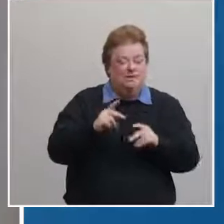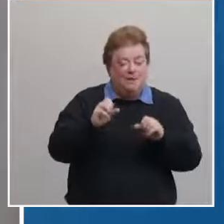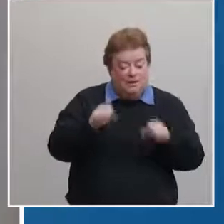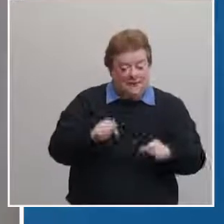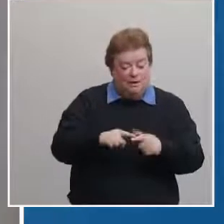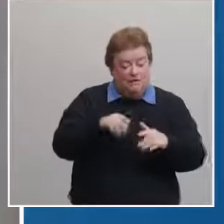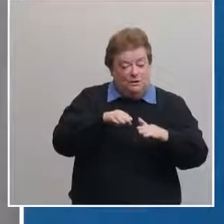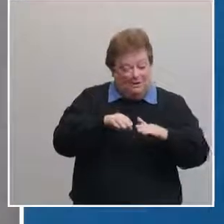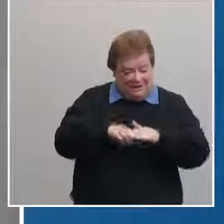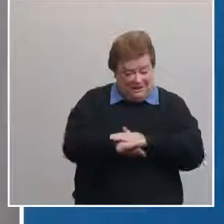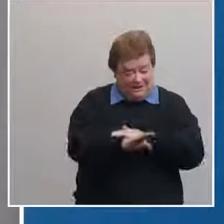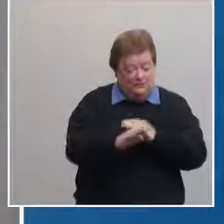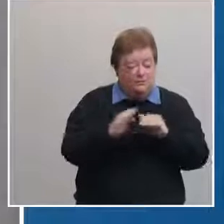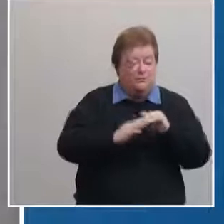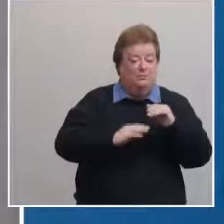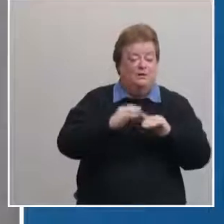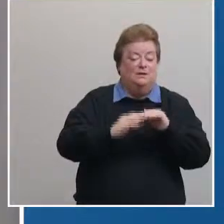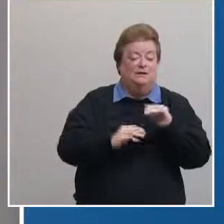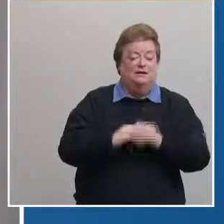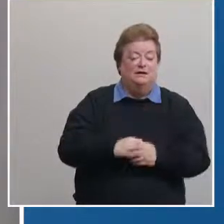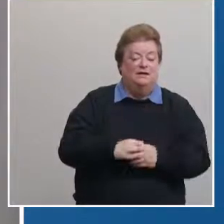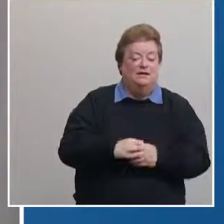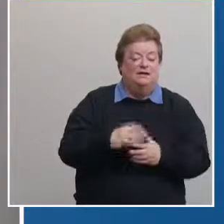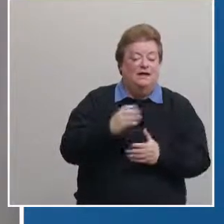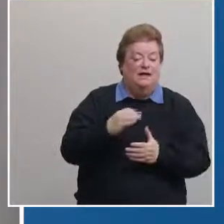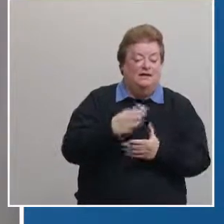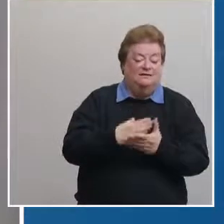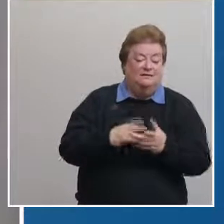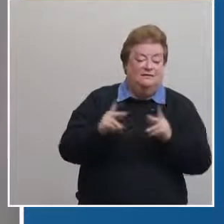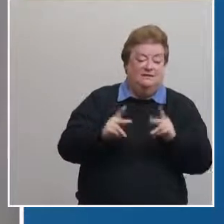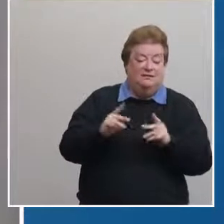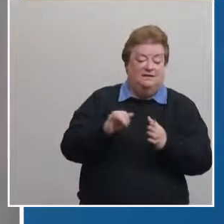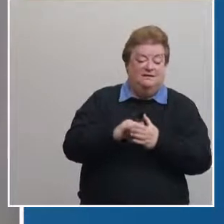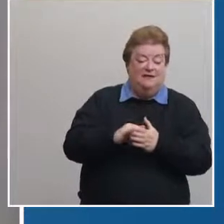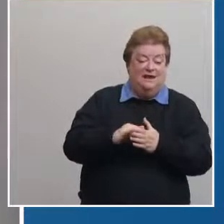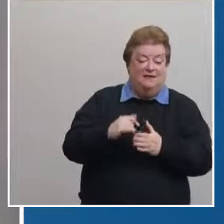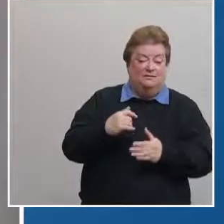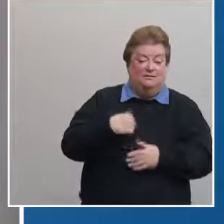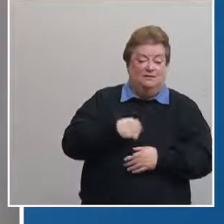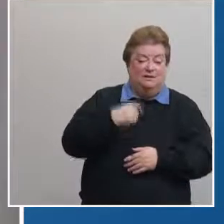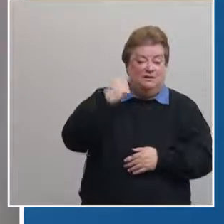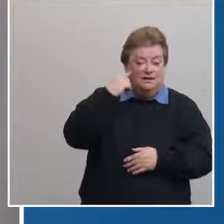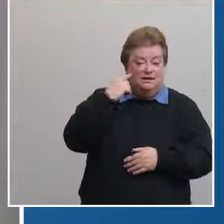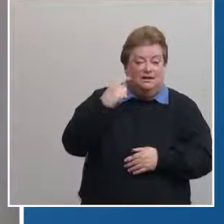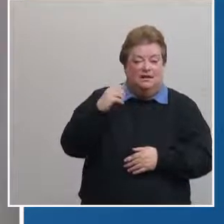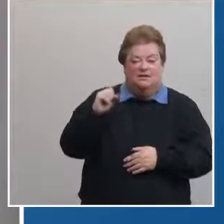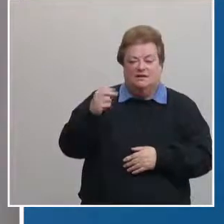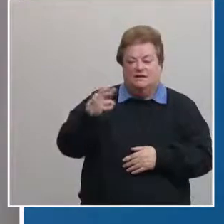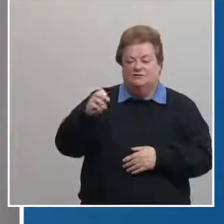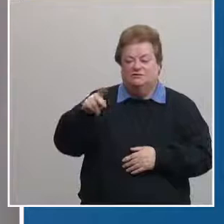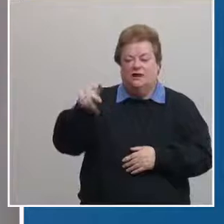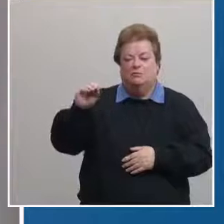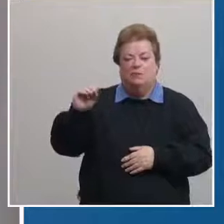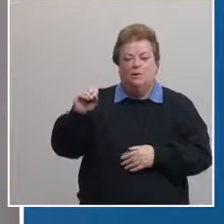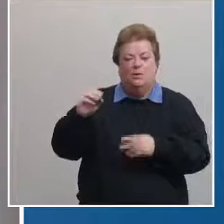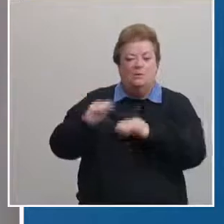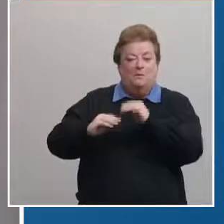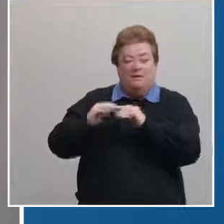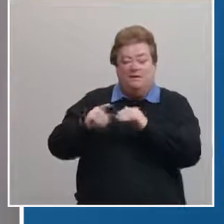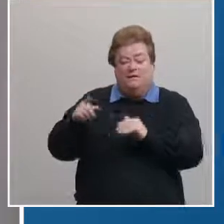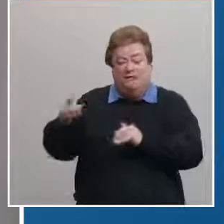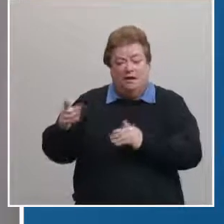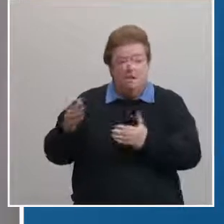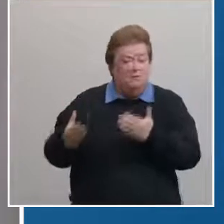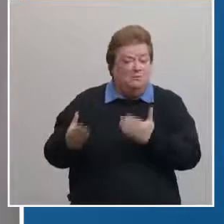into the building and some of the places that sound like we were talking about what about the shopco building then we you know